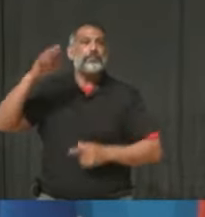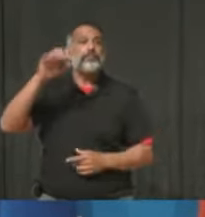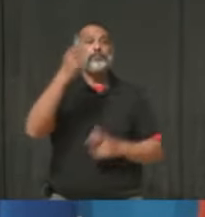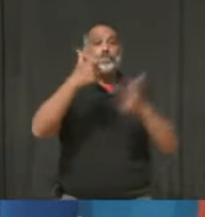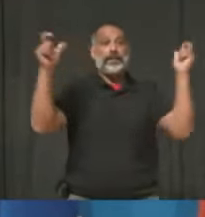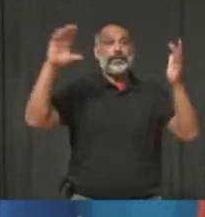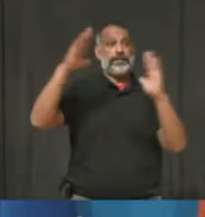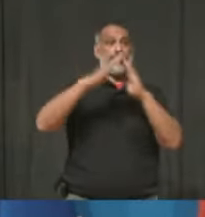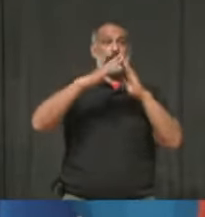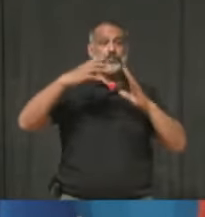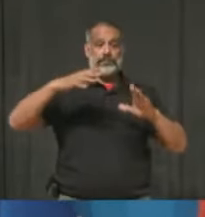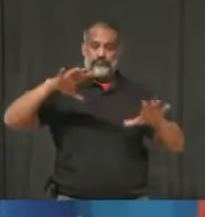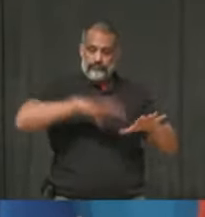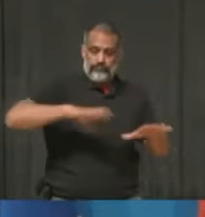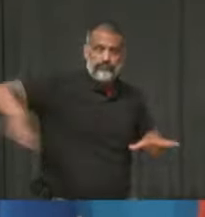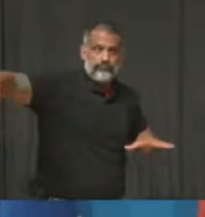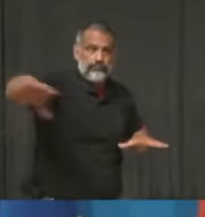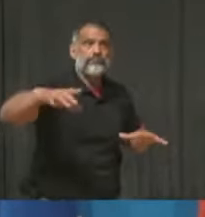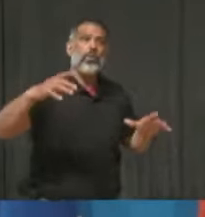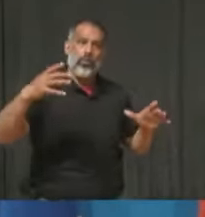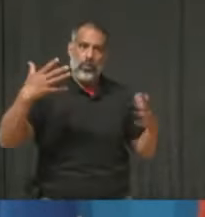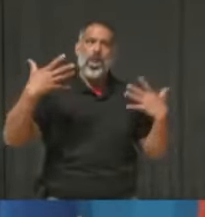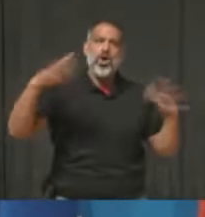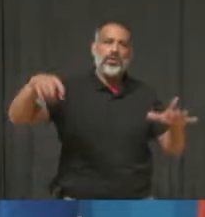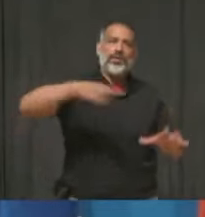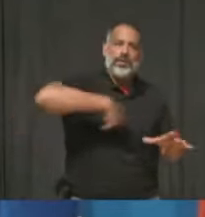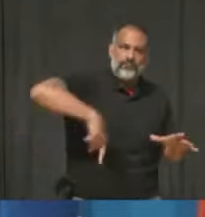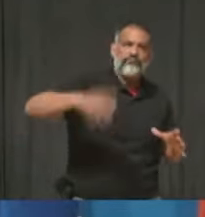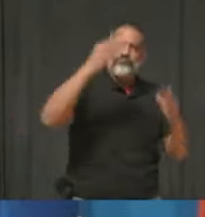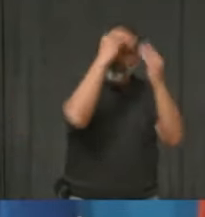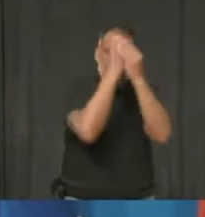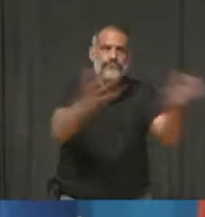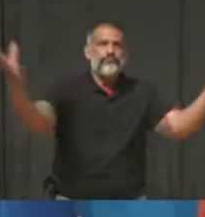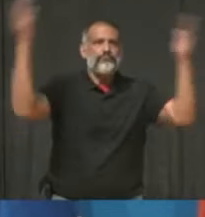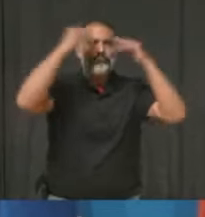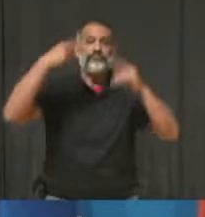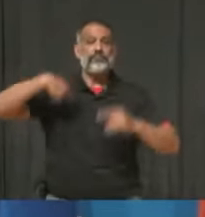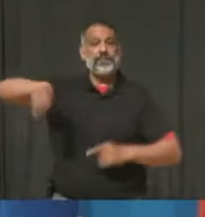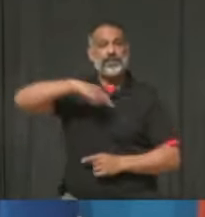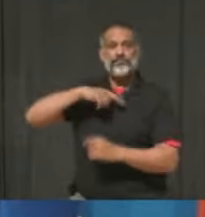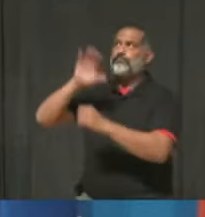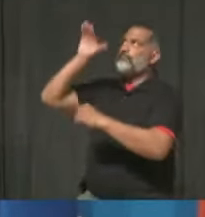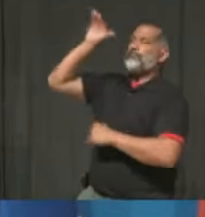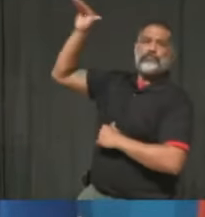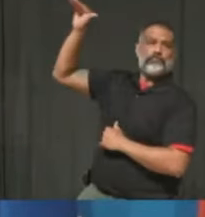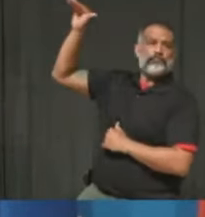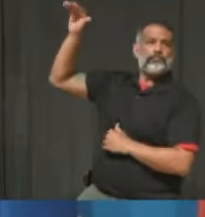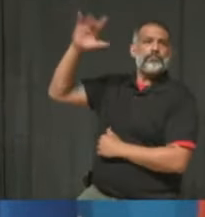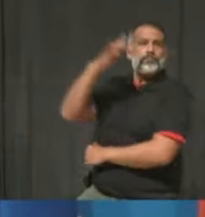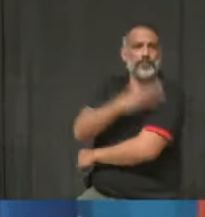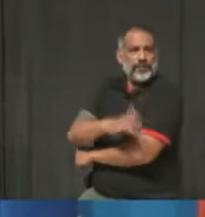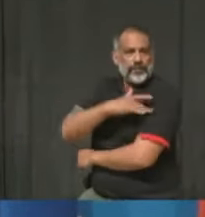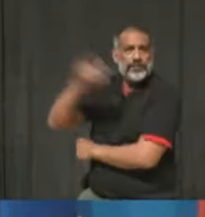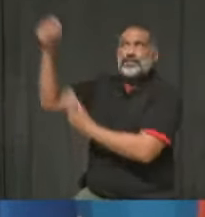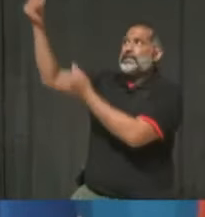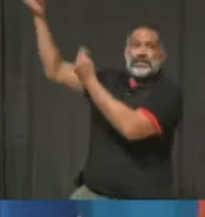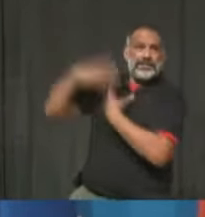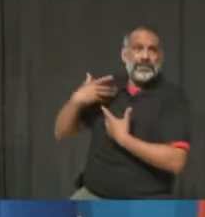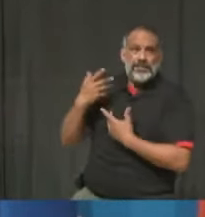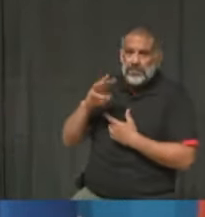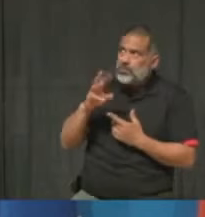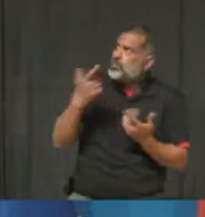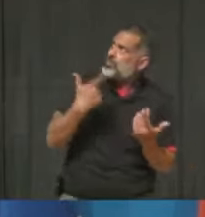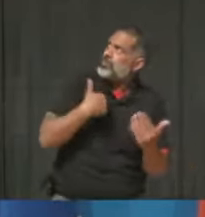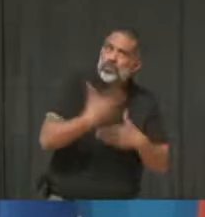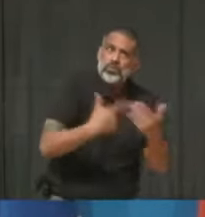mayors have issued public statements saying we need clarity going forward. We need to let people know so that they can plan when